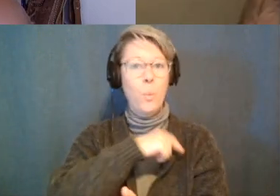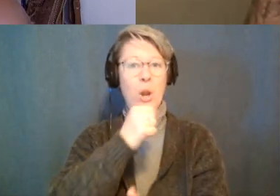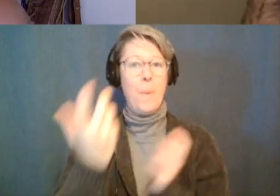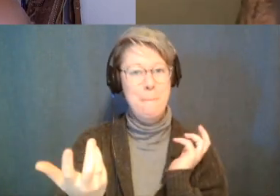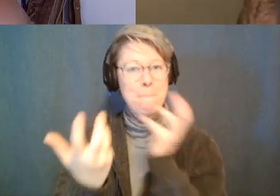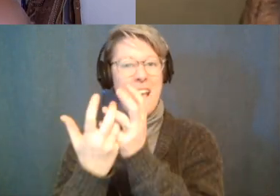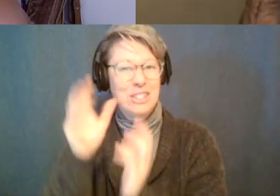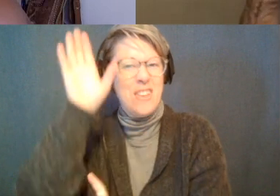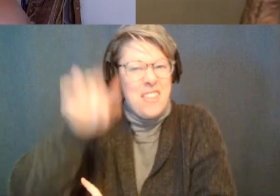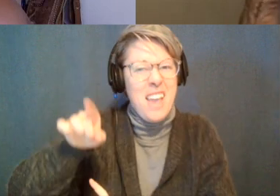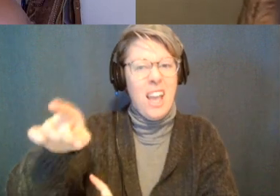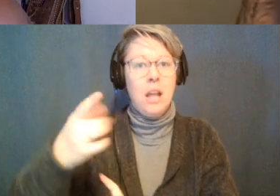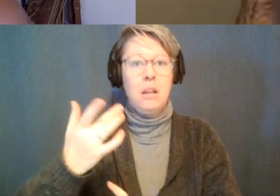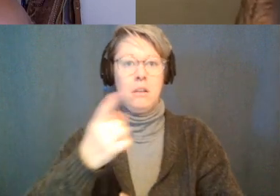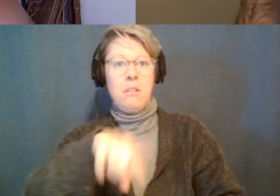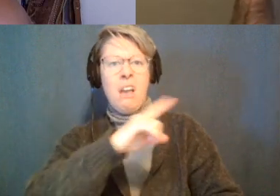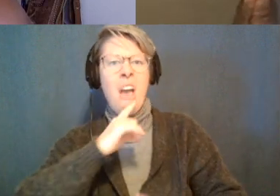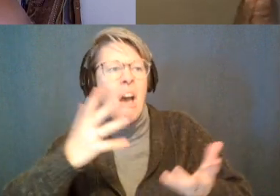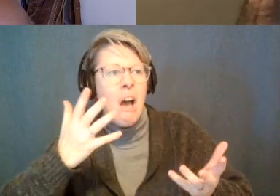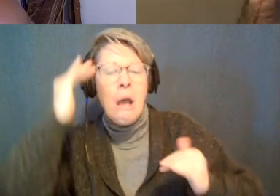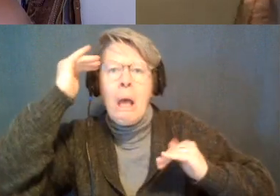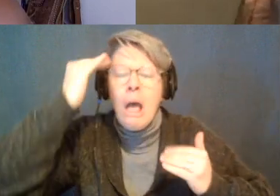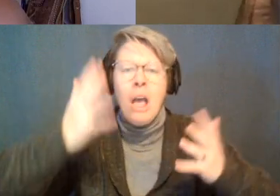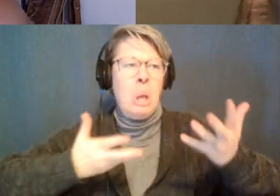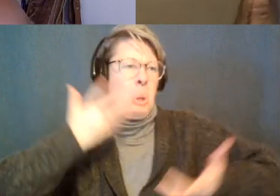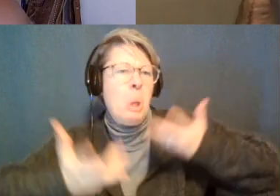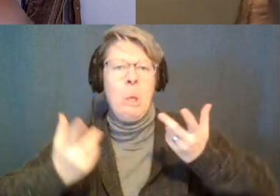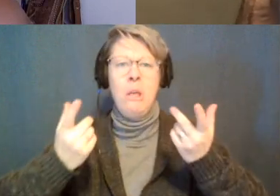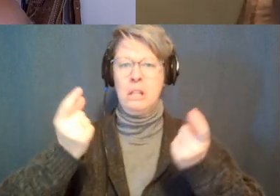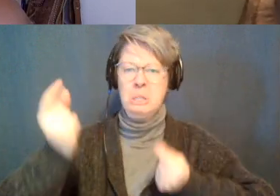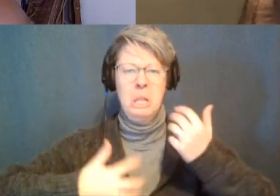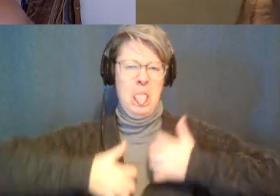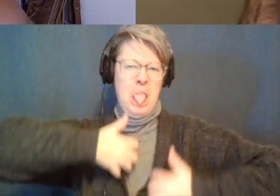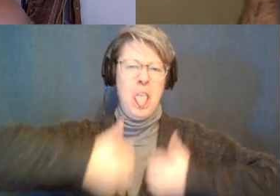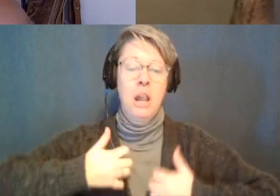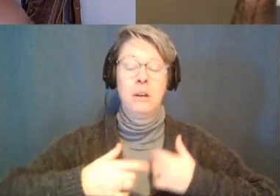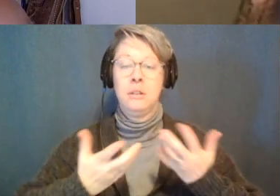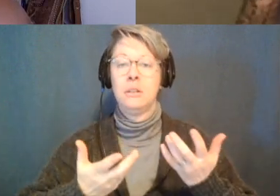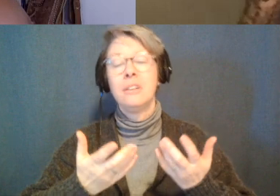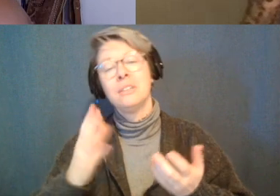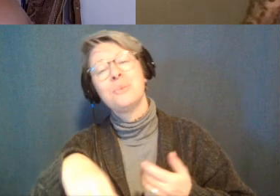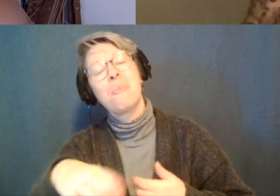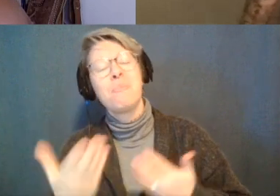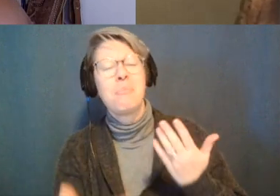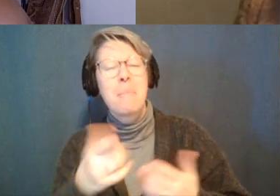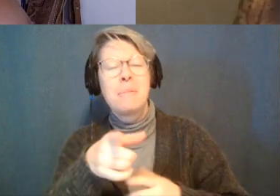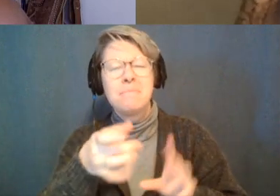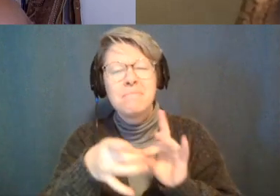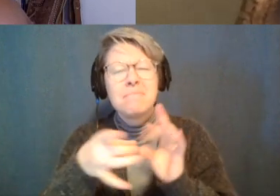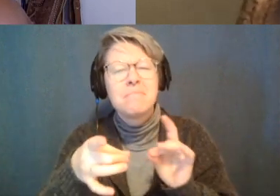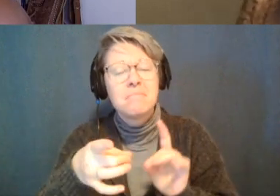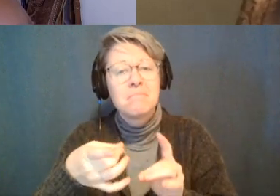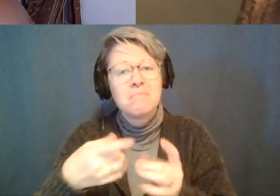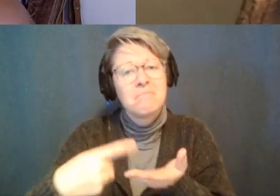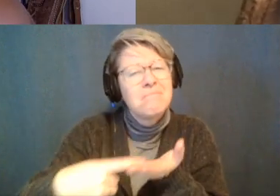react or how to react um so yeah i kind of wouldn't mind hearing you just unpack